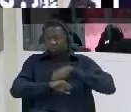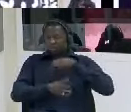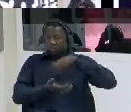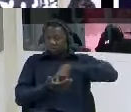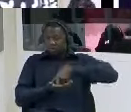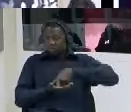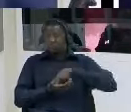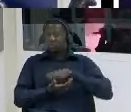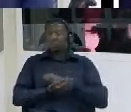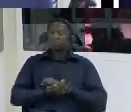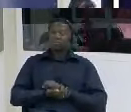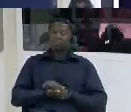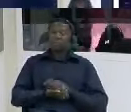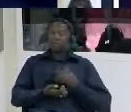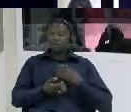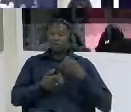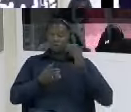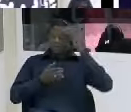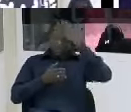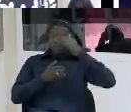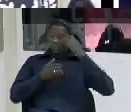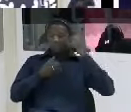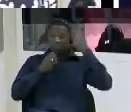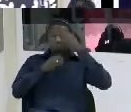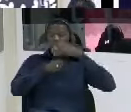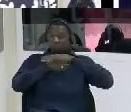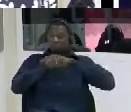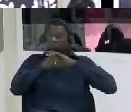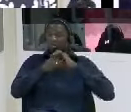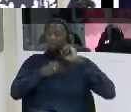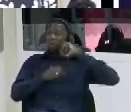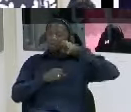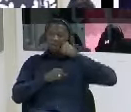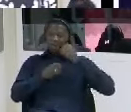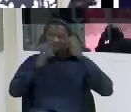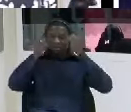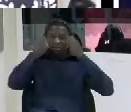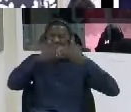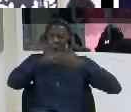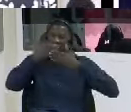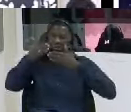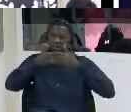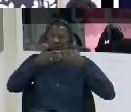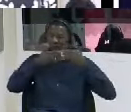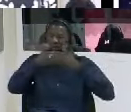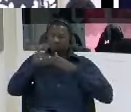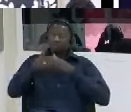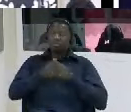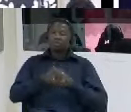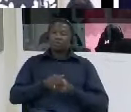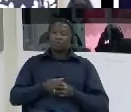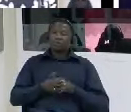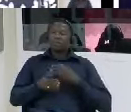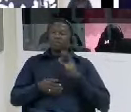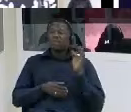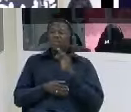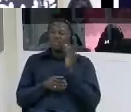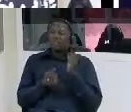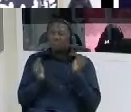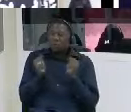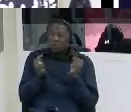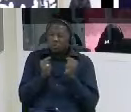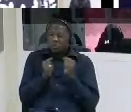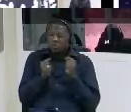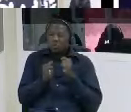my head was covered with a black plastic bag and if very cool bucket of water was poured on my